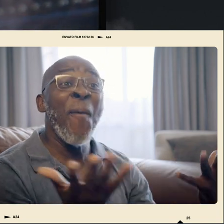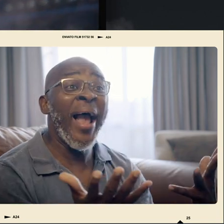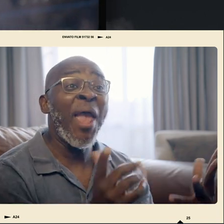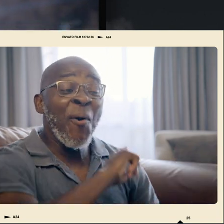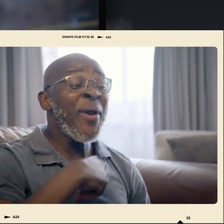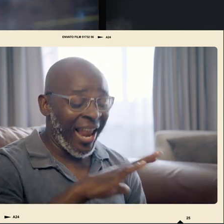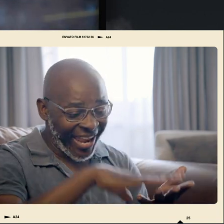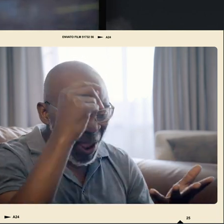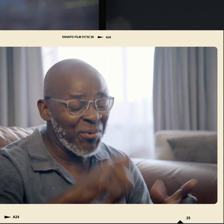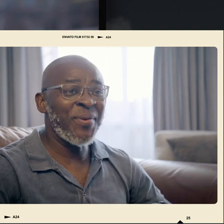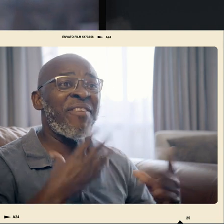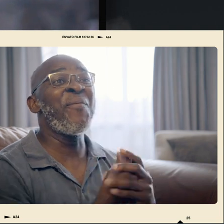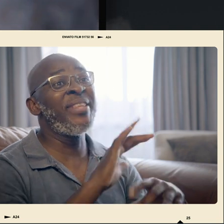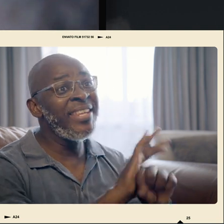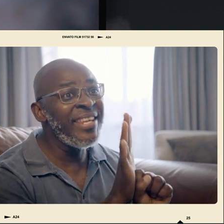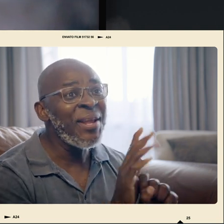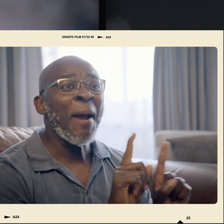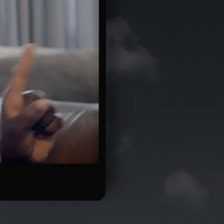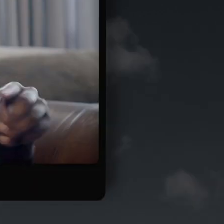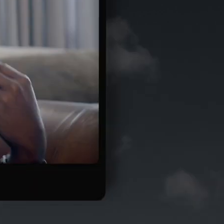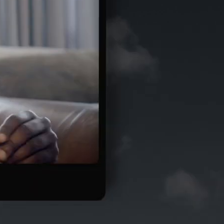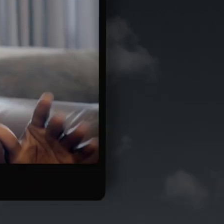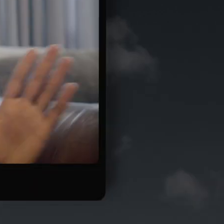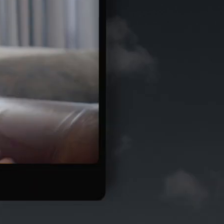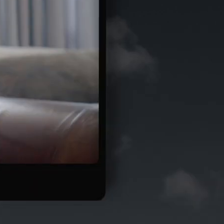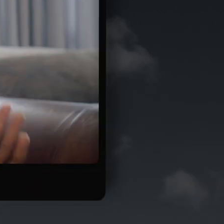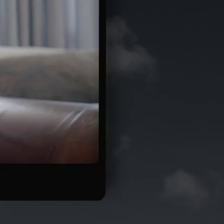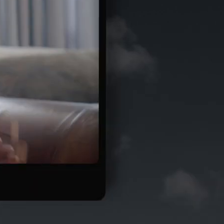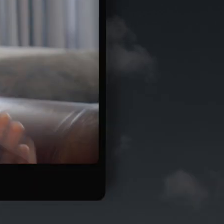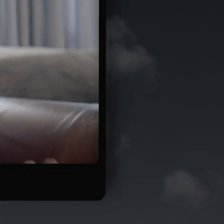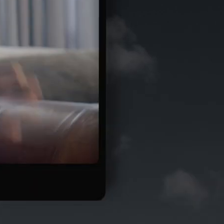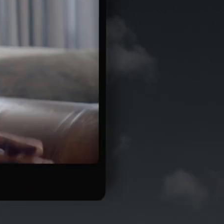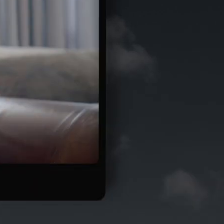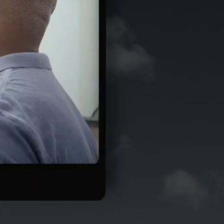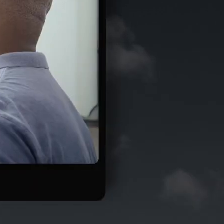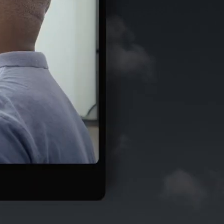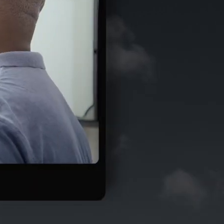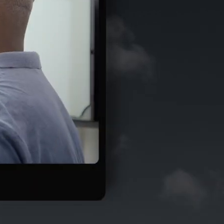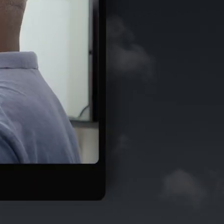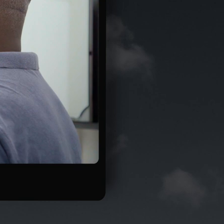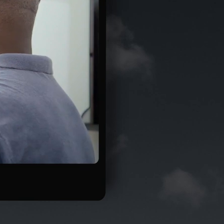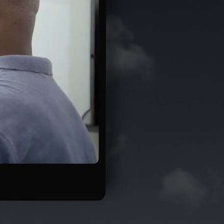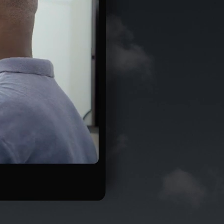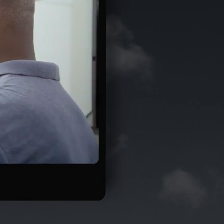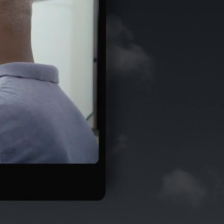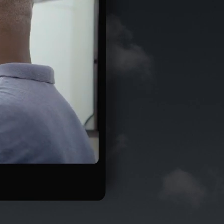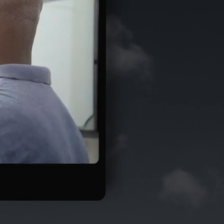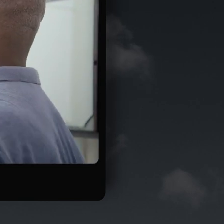no longer with us. And our businesses can grow and flourish like it was before.